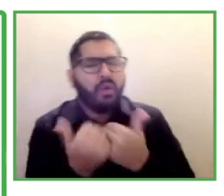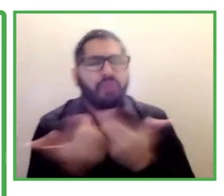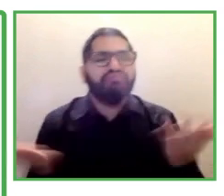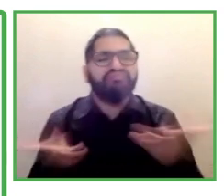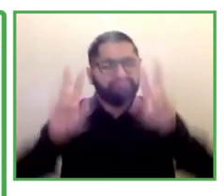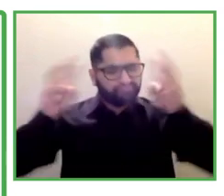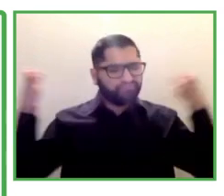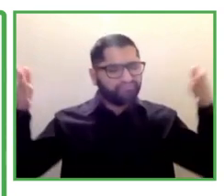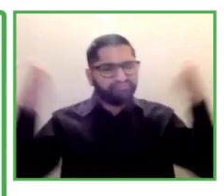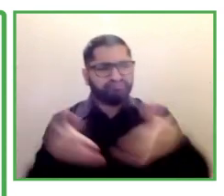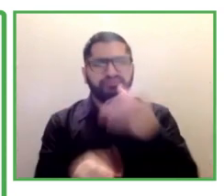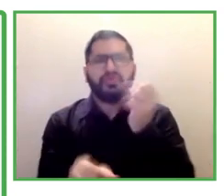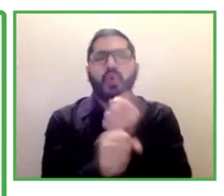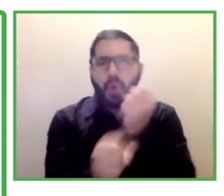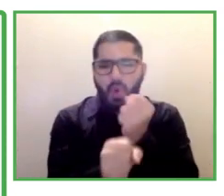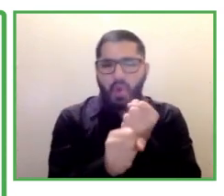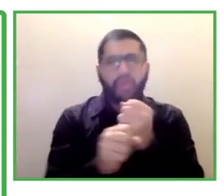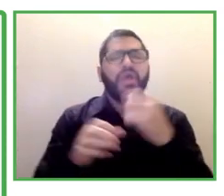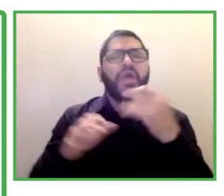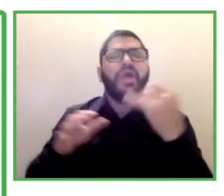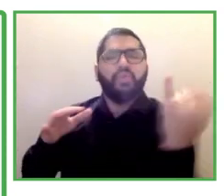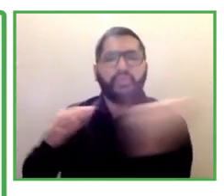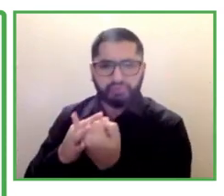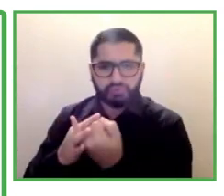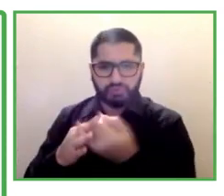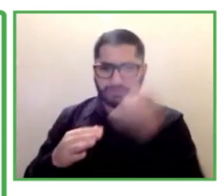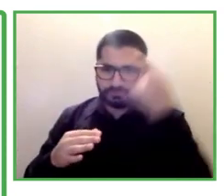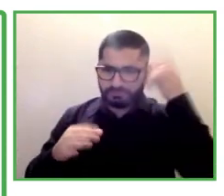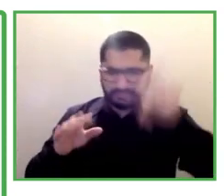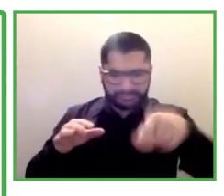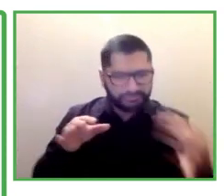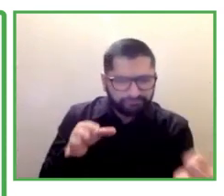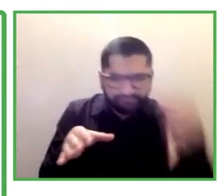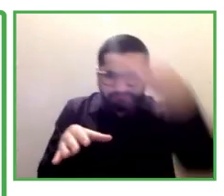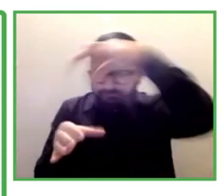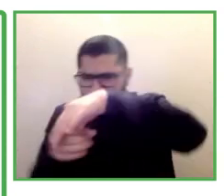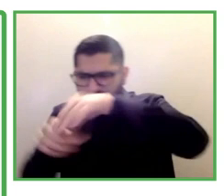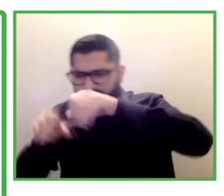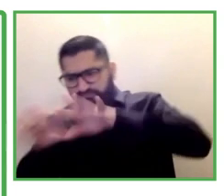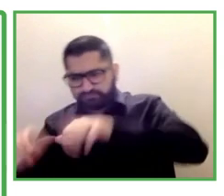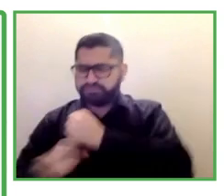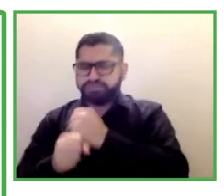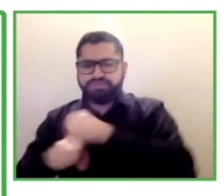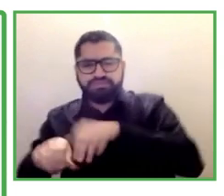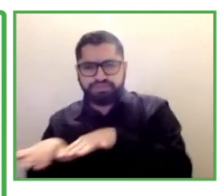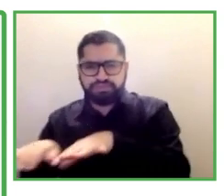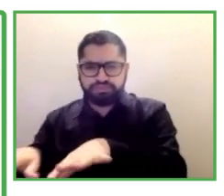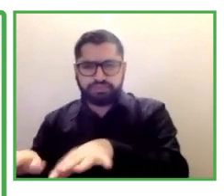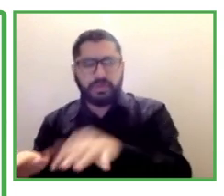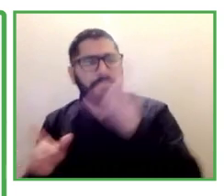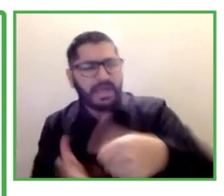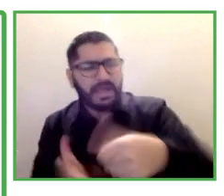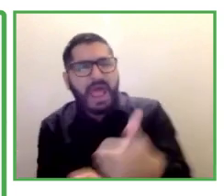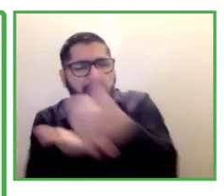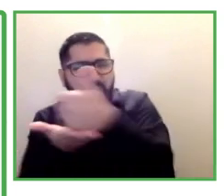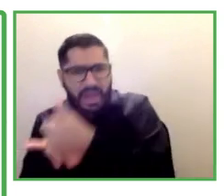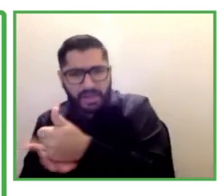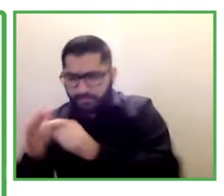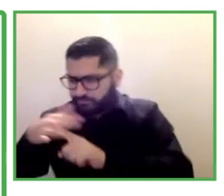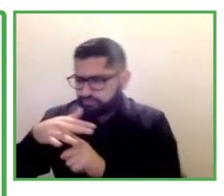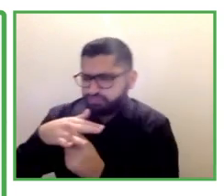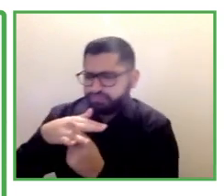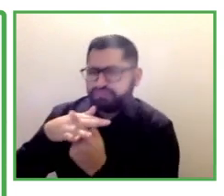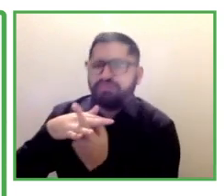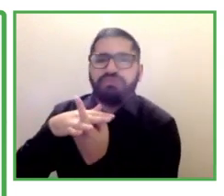fruit that we all want them to come out with? First of all, the challenge is to understand that there are different types of disabilities, disabilities, as I mentioned